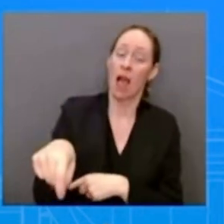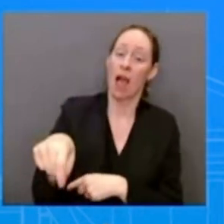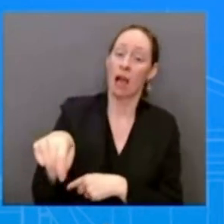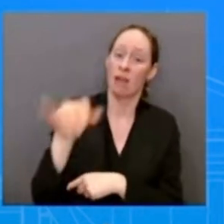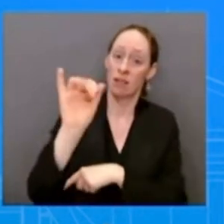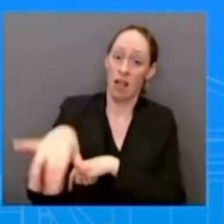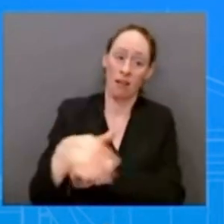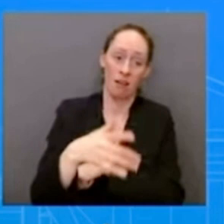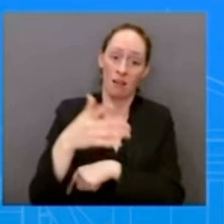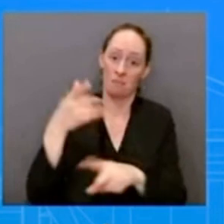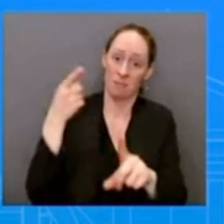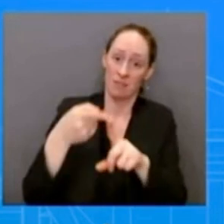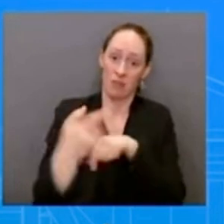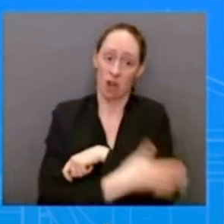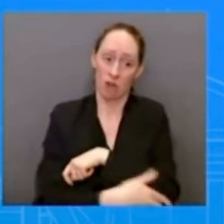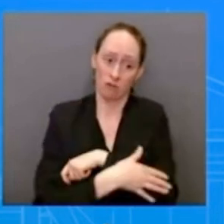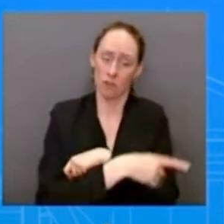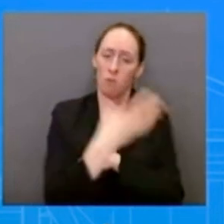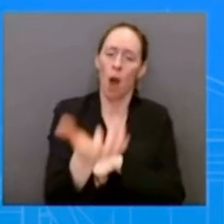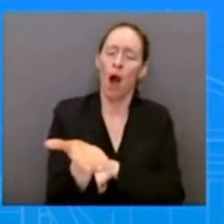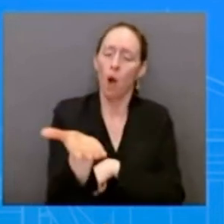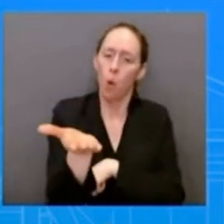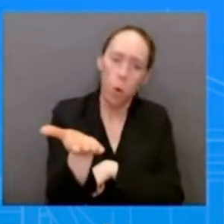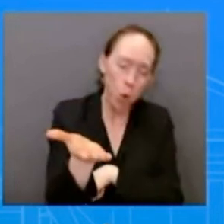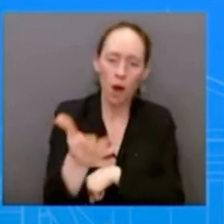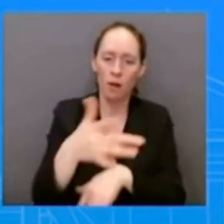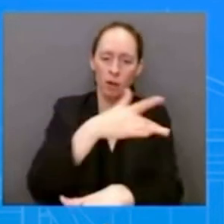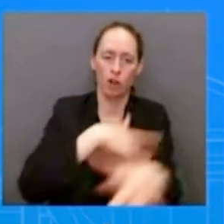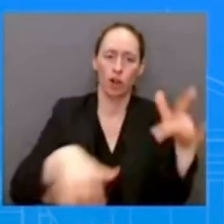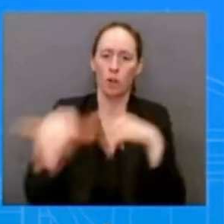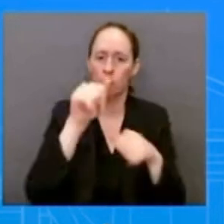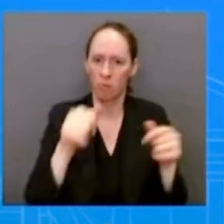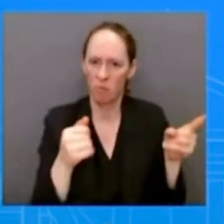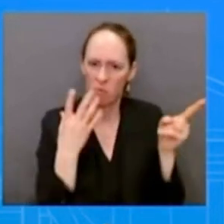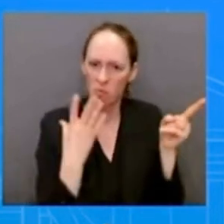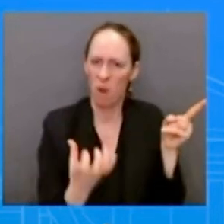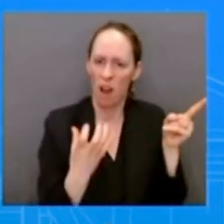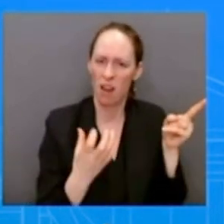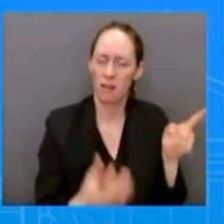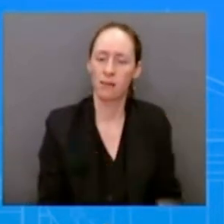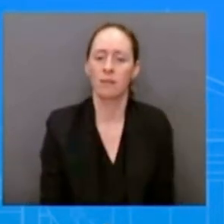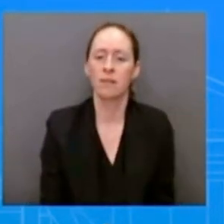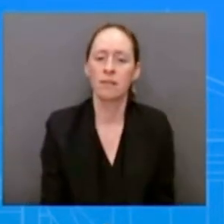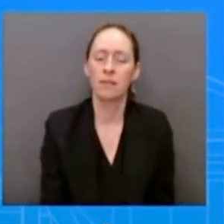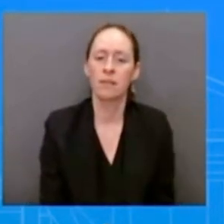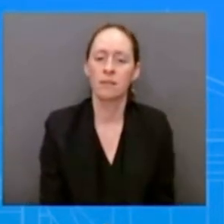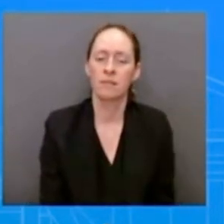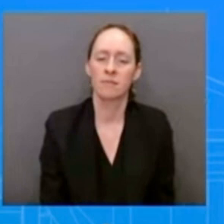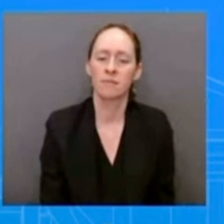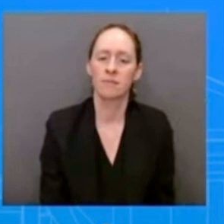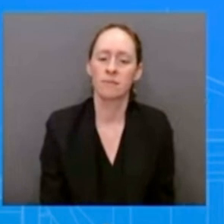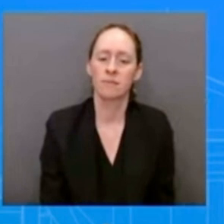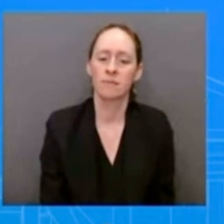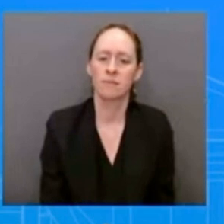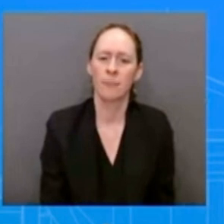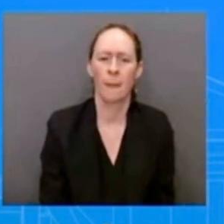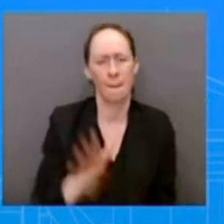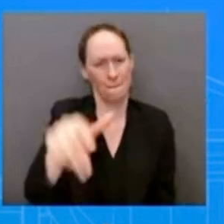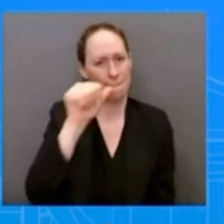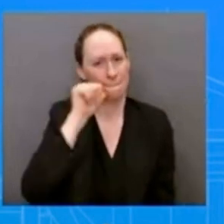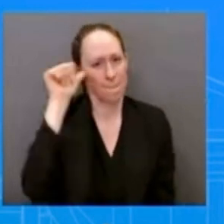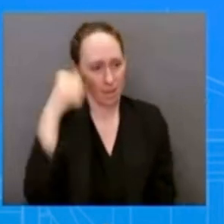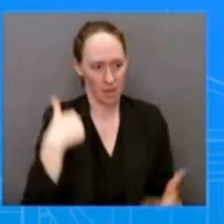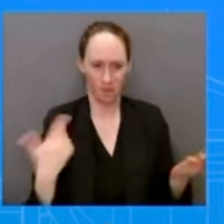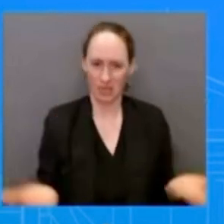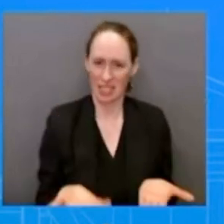i find it pretty dang ironic i mean yesterday i was up here reading quotes that these two leaders put out about sovereignty and un